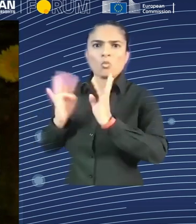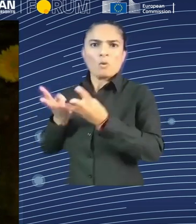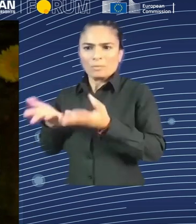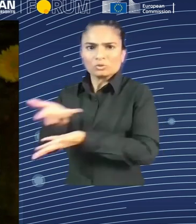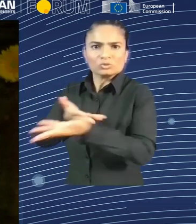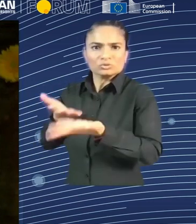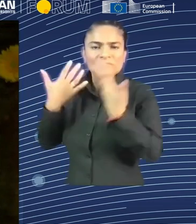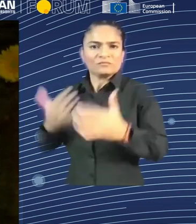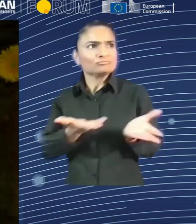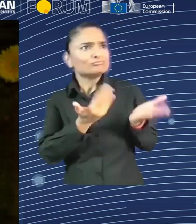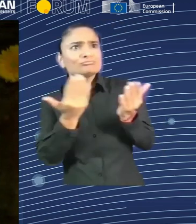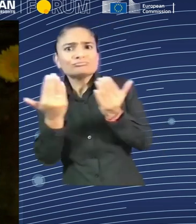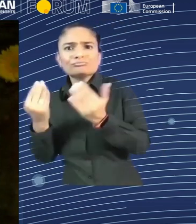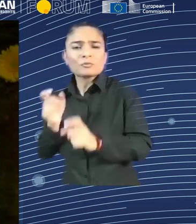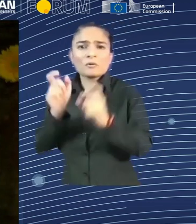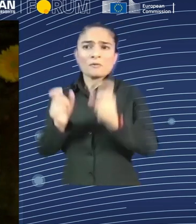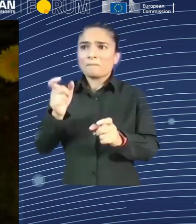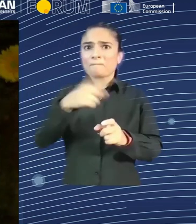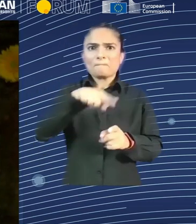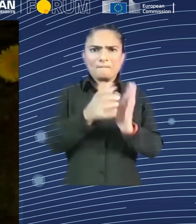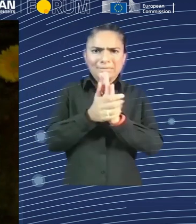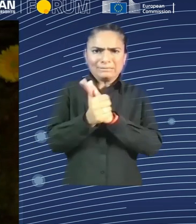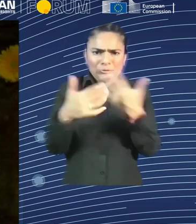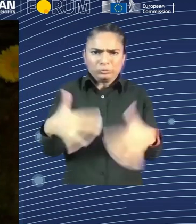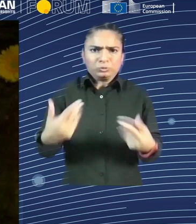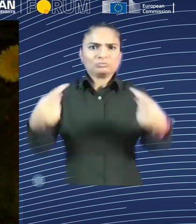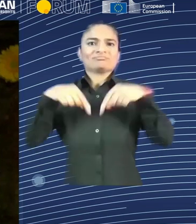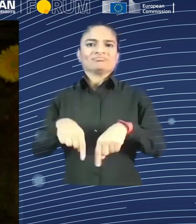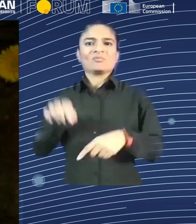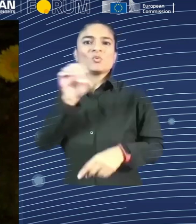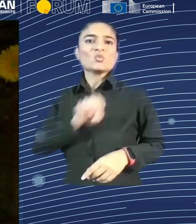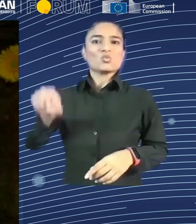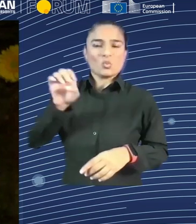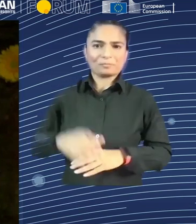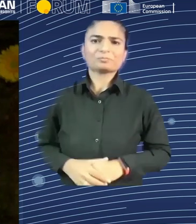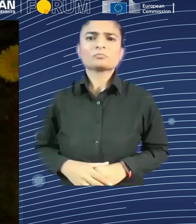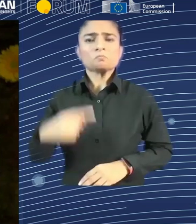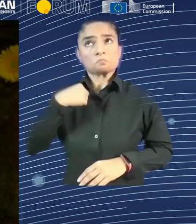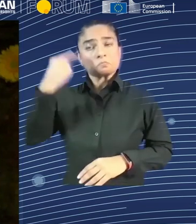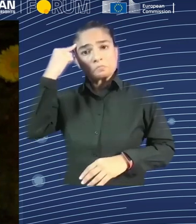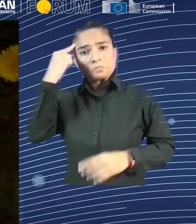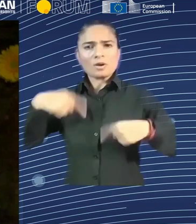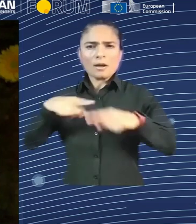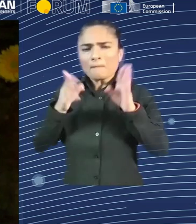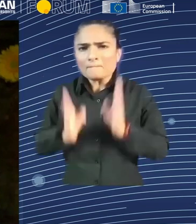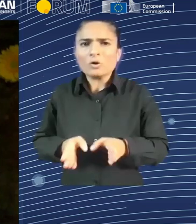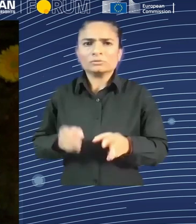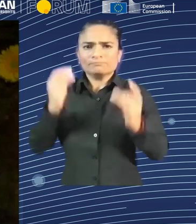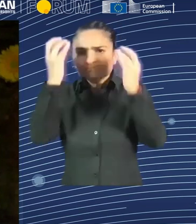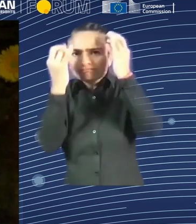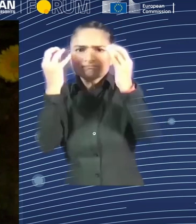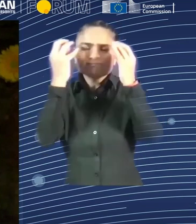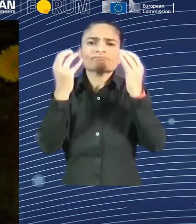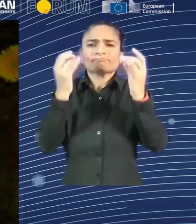I think we must anticipate the needs of the market, the demands of the